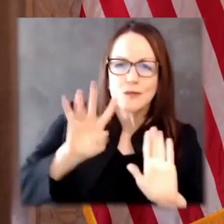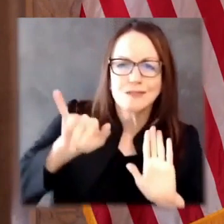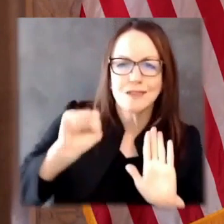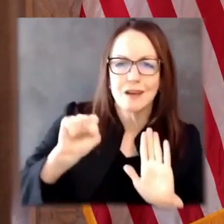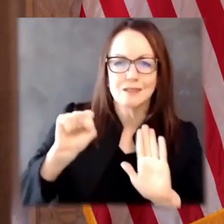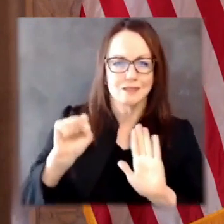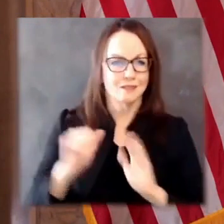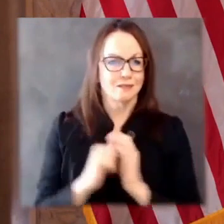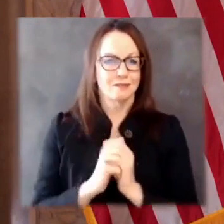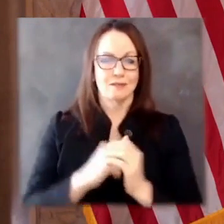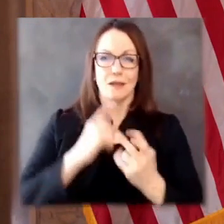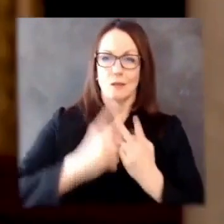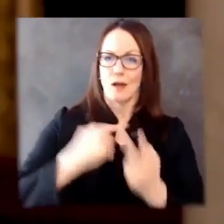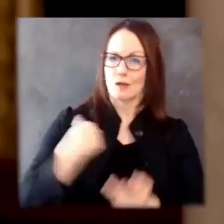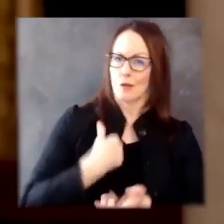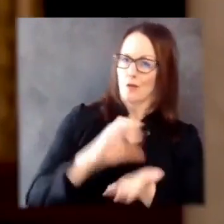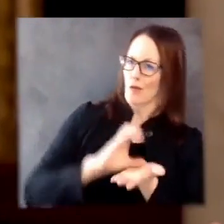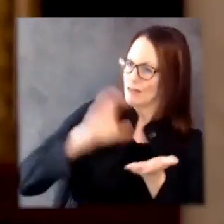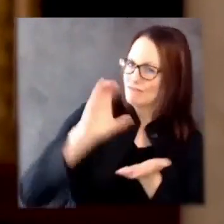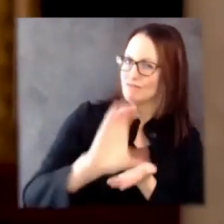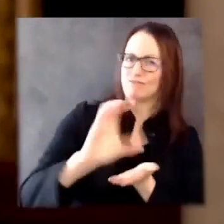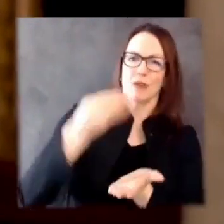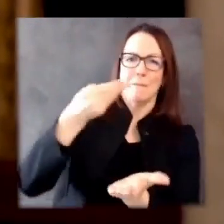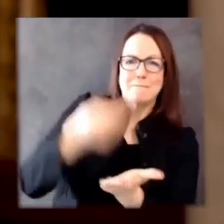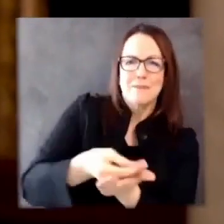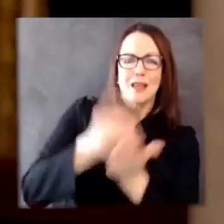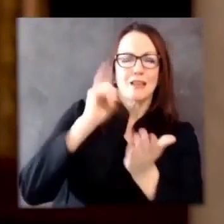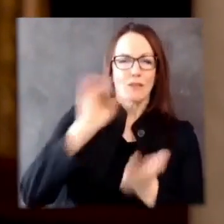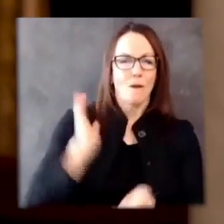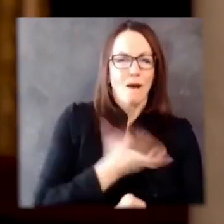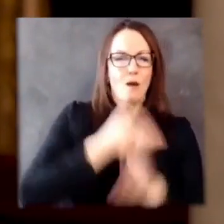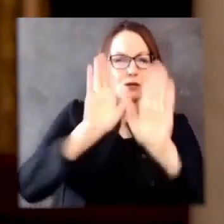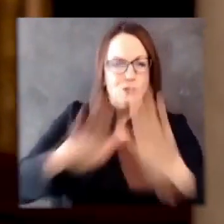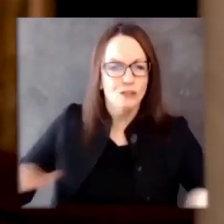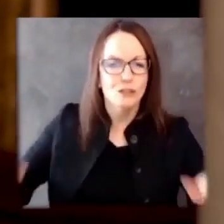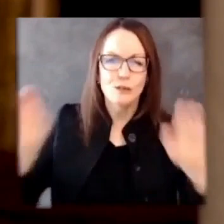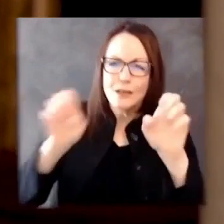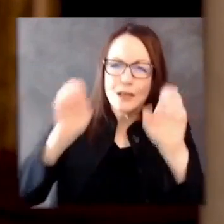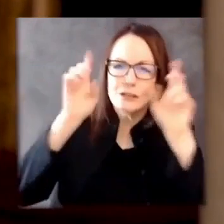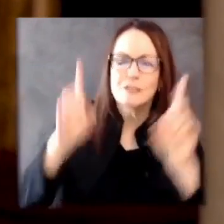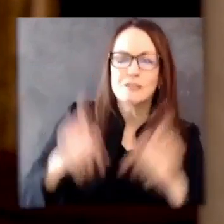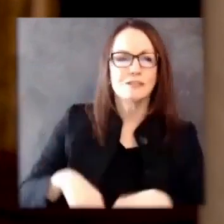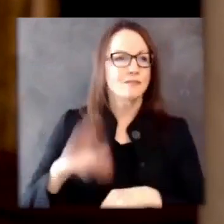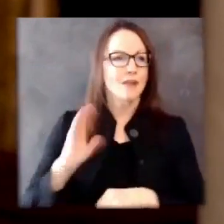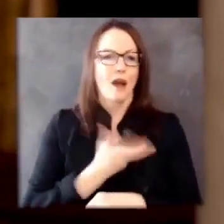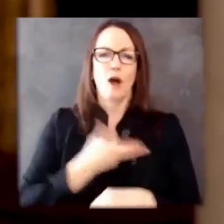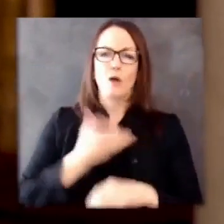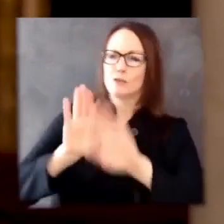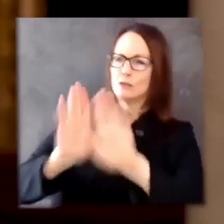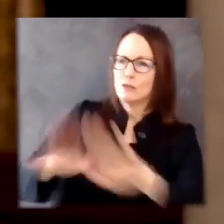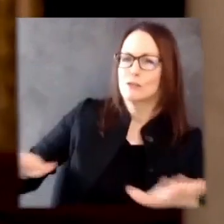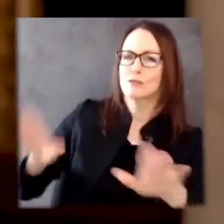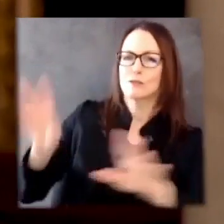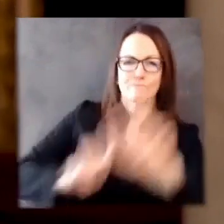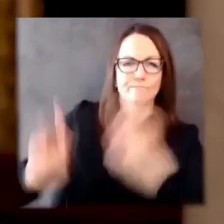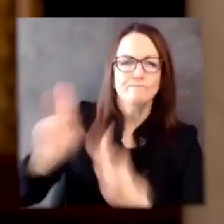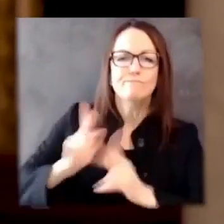our kids and our schools, and we are going to increase aid to our most rural school districts while providing